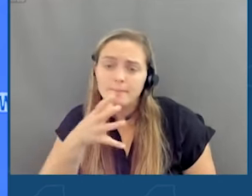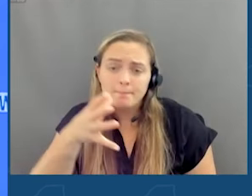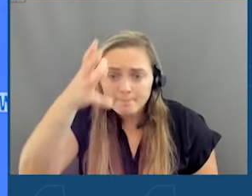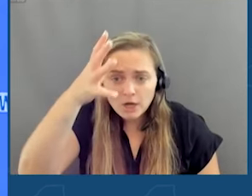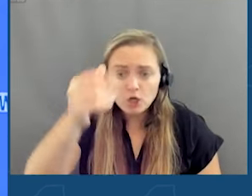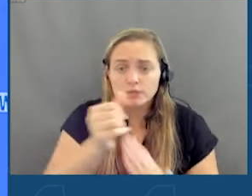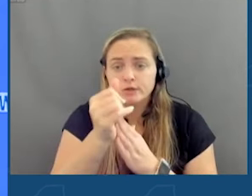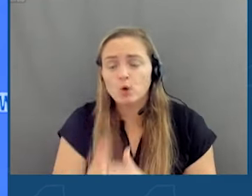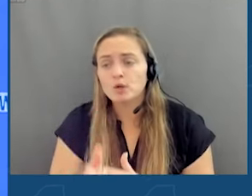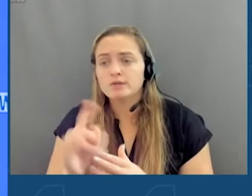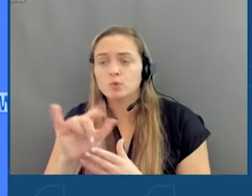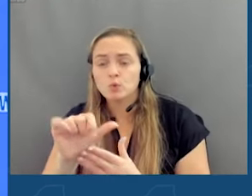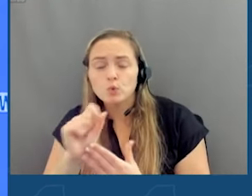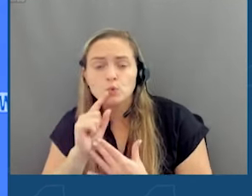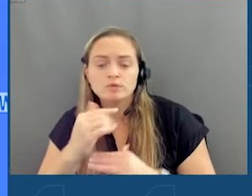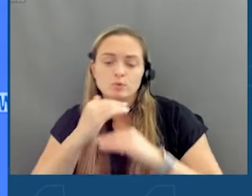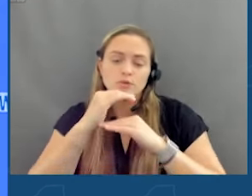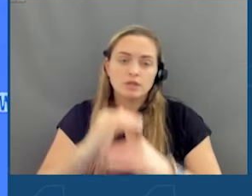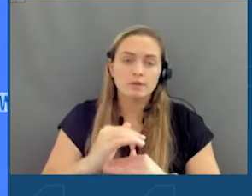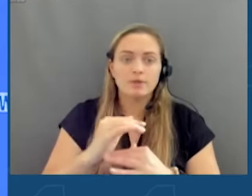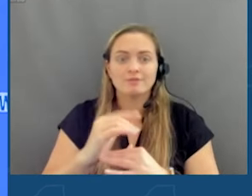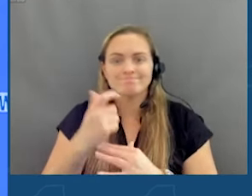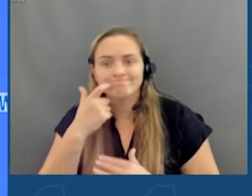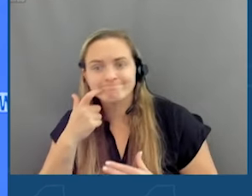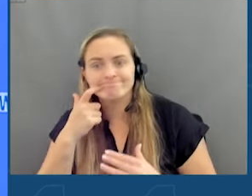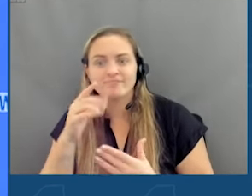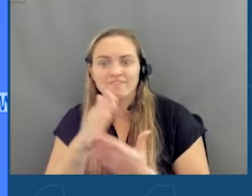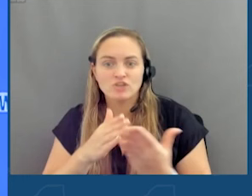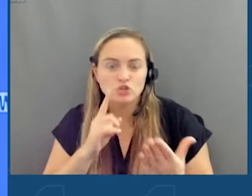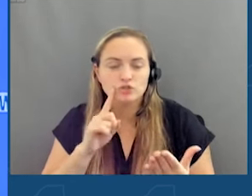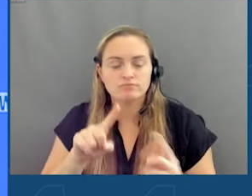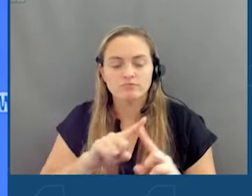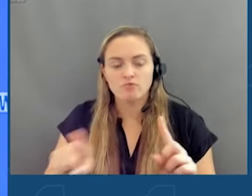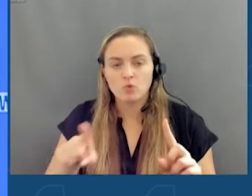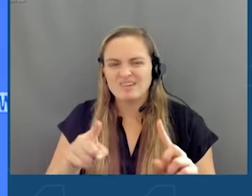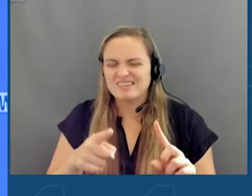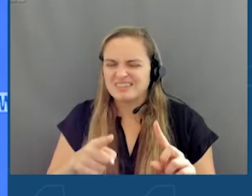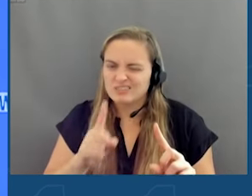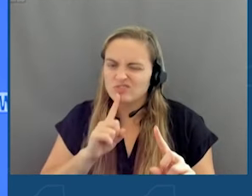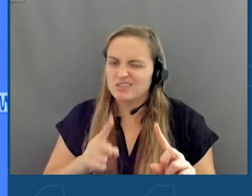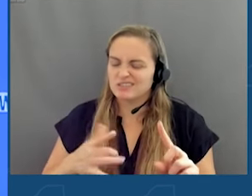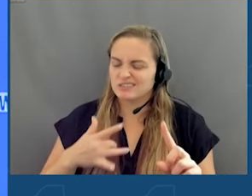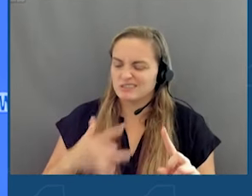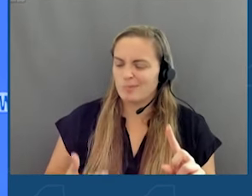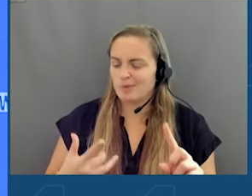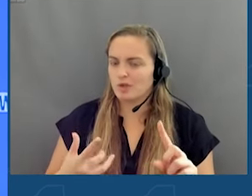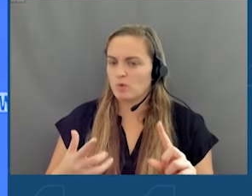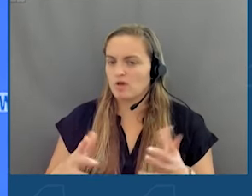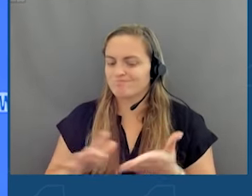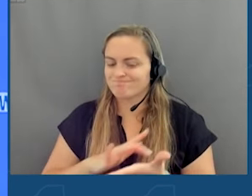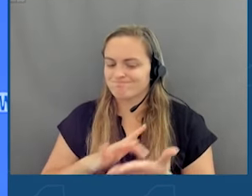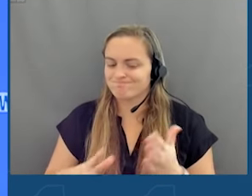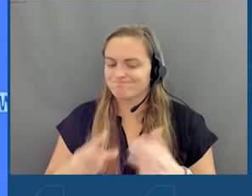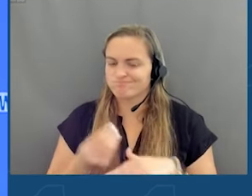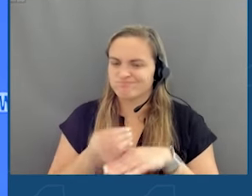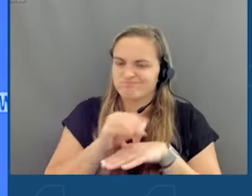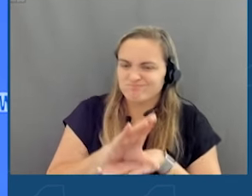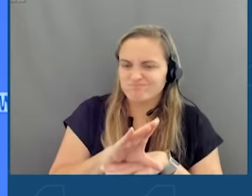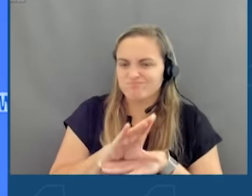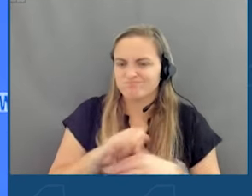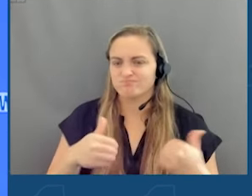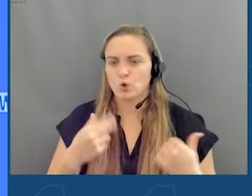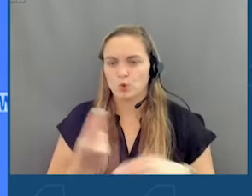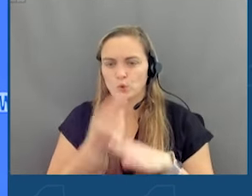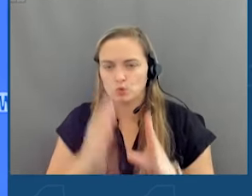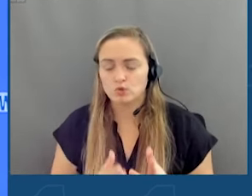they need to restrict the addictive features of social media platforms that so often harm young users. Under this bill,